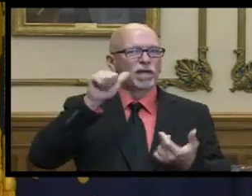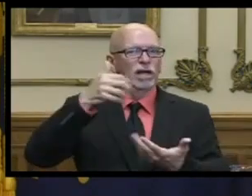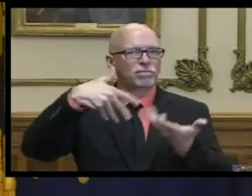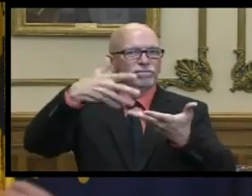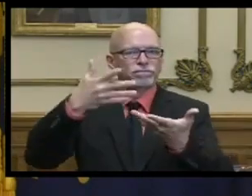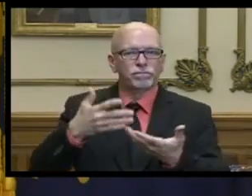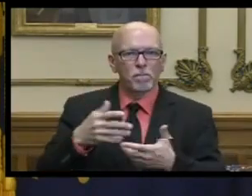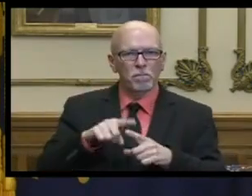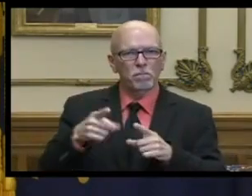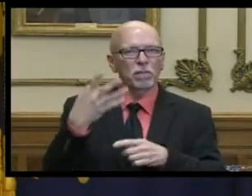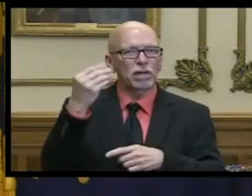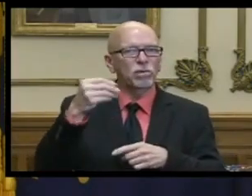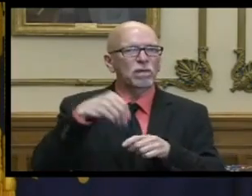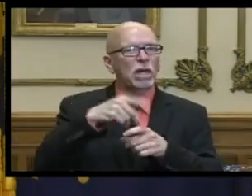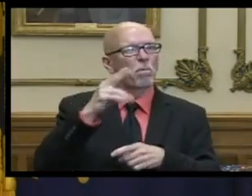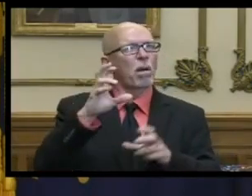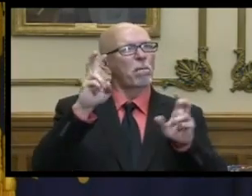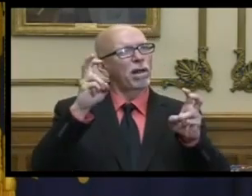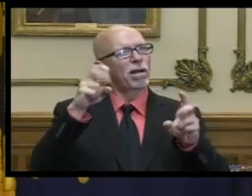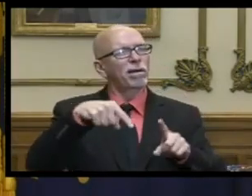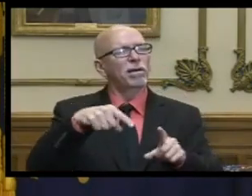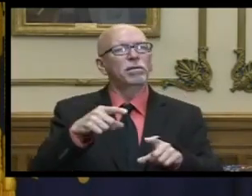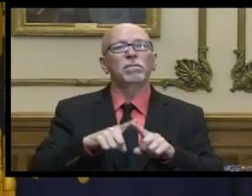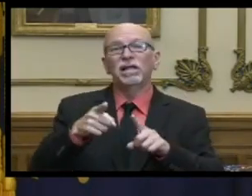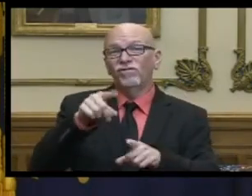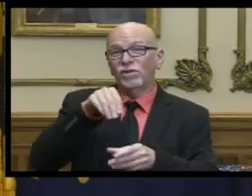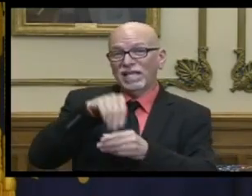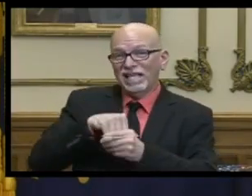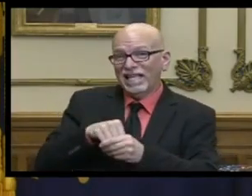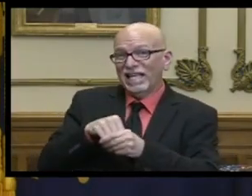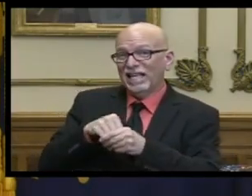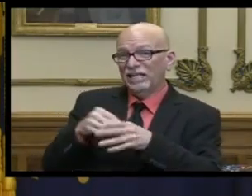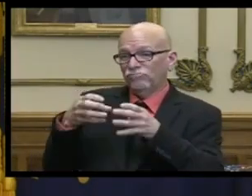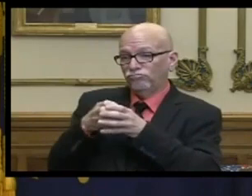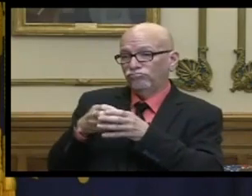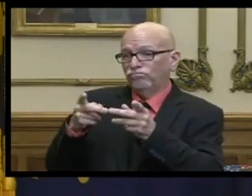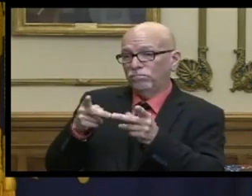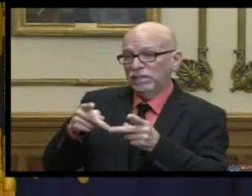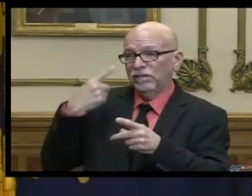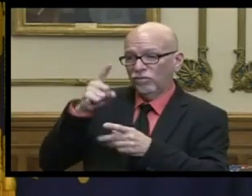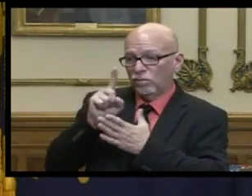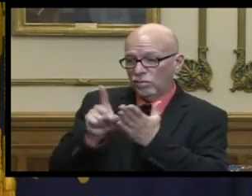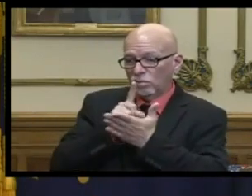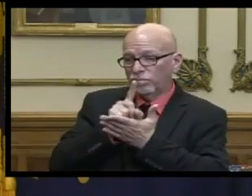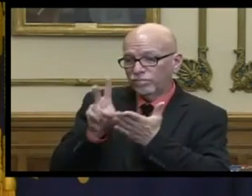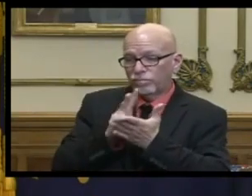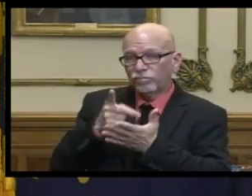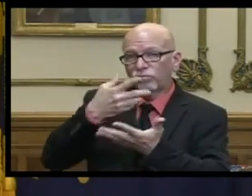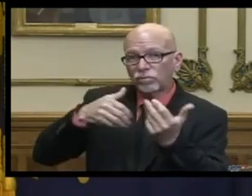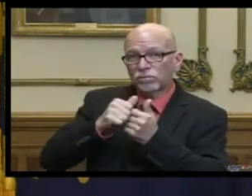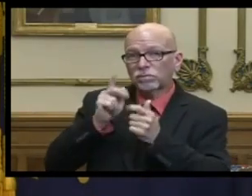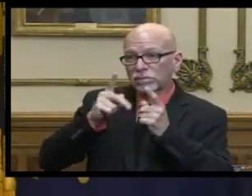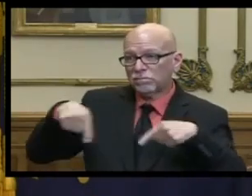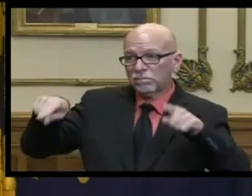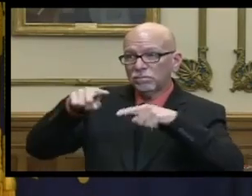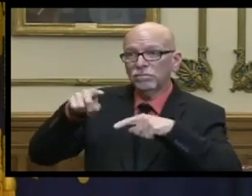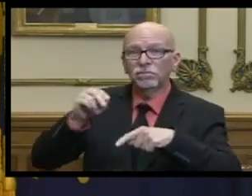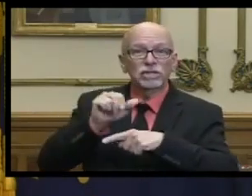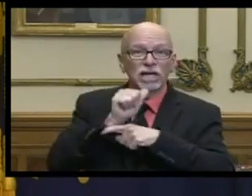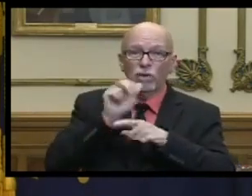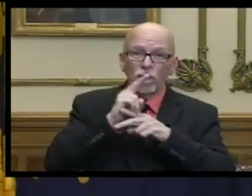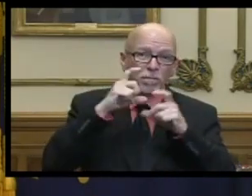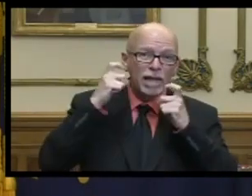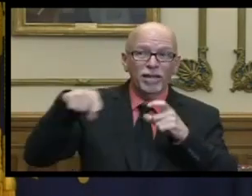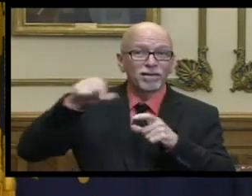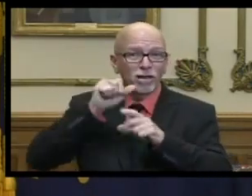but you're out in public but now if you're in a confined space for hours on end and you're around people who and you're not wearing a mask